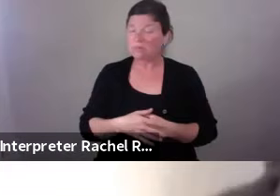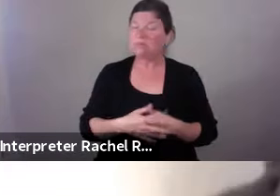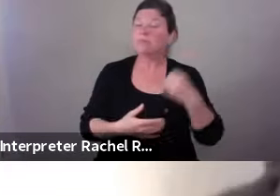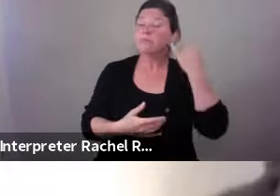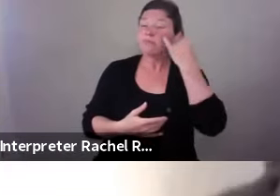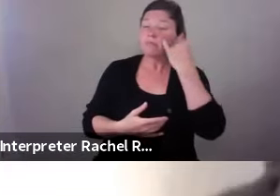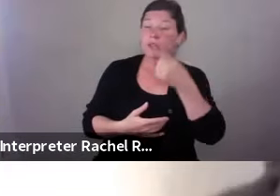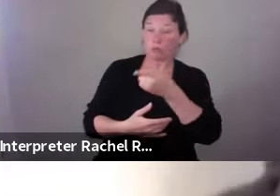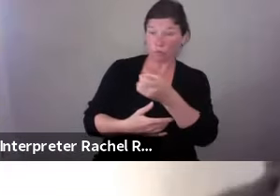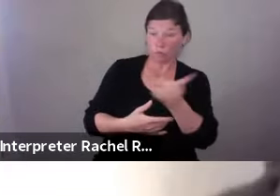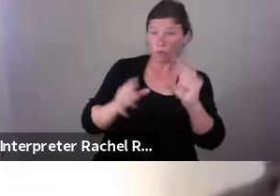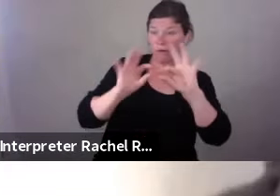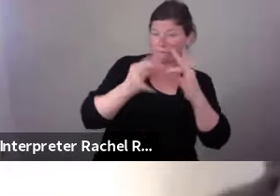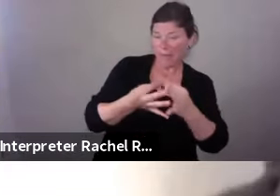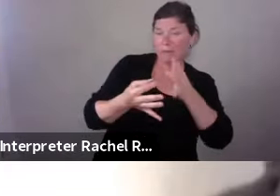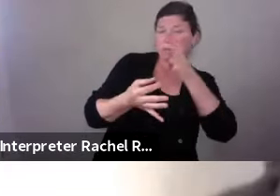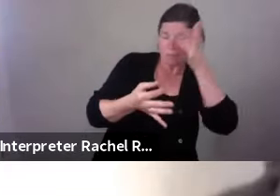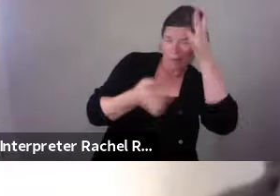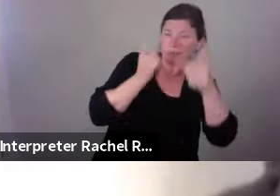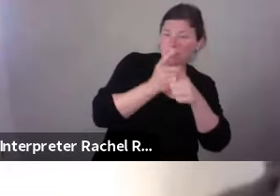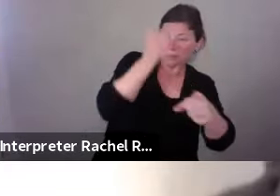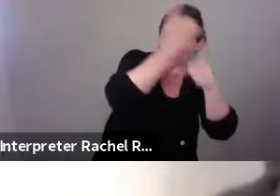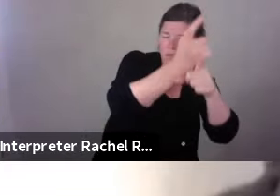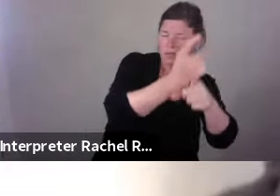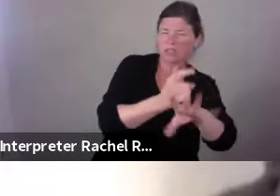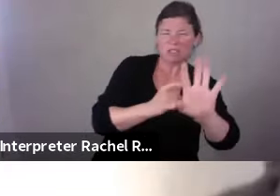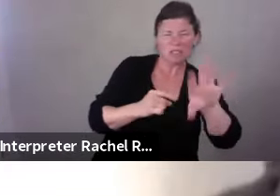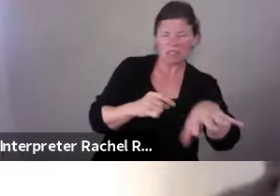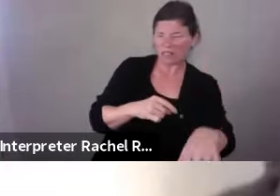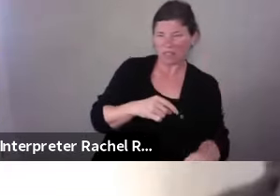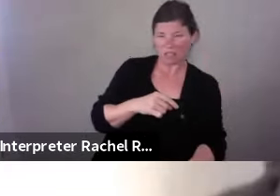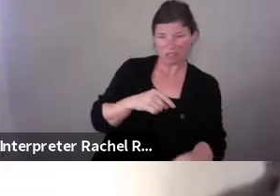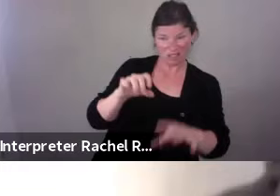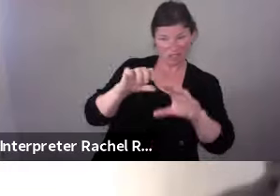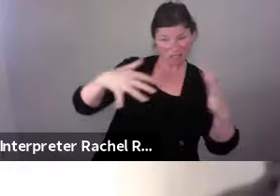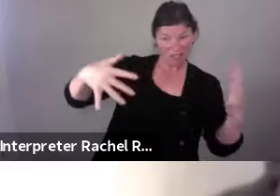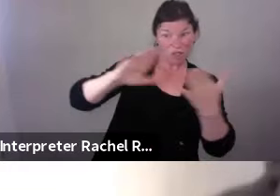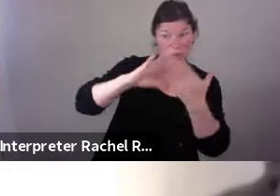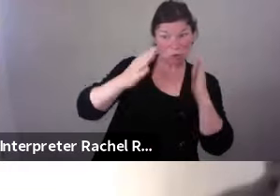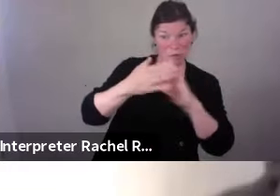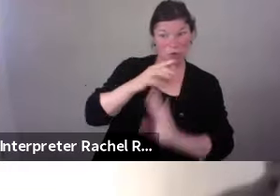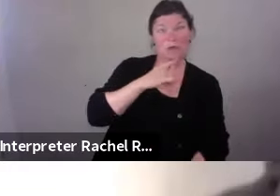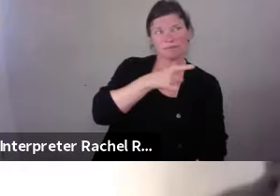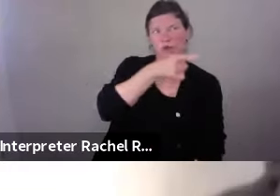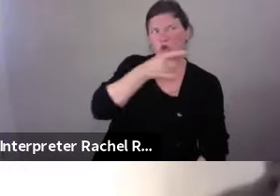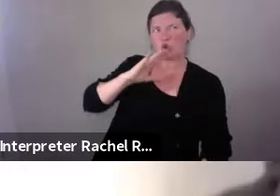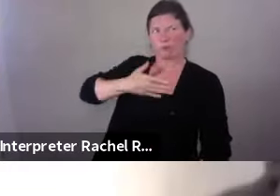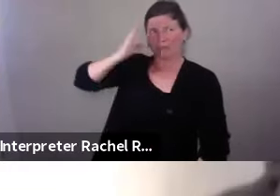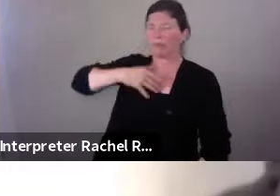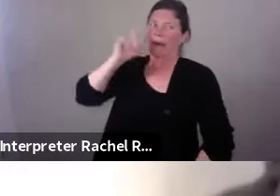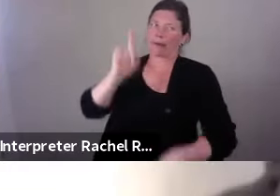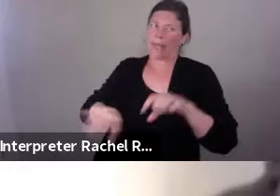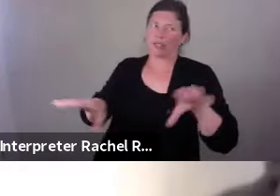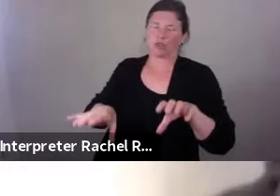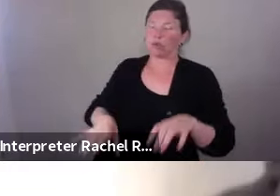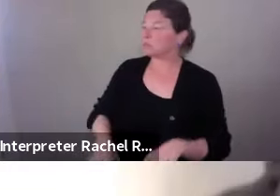don't let society tell you what your child can and cannot do. Period. Period. Take pride in the